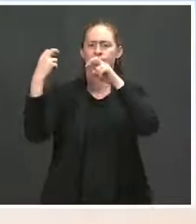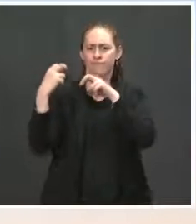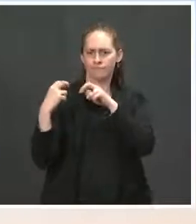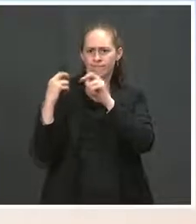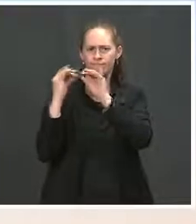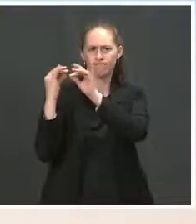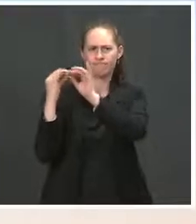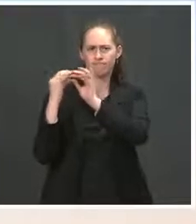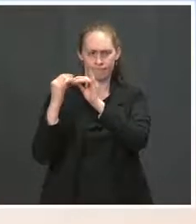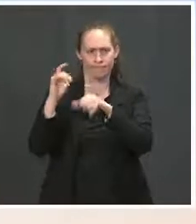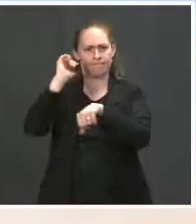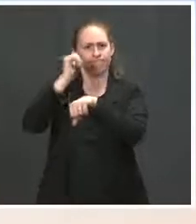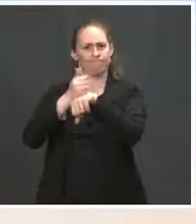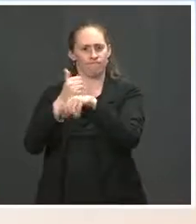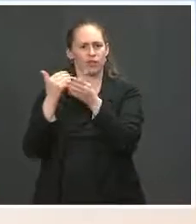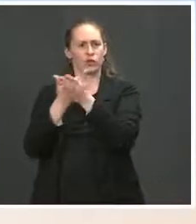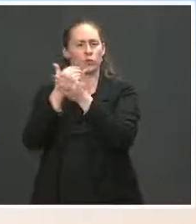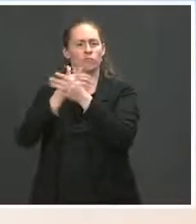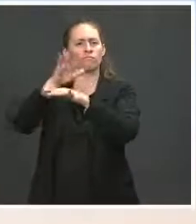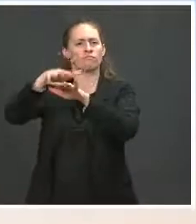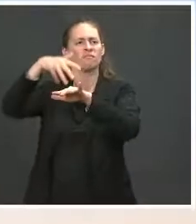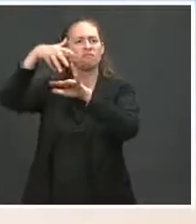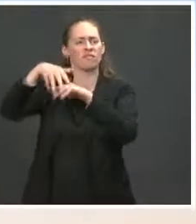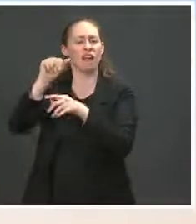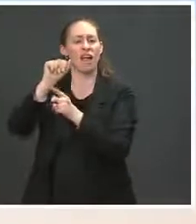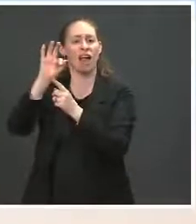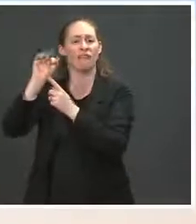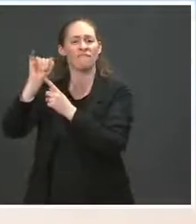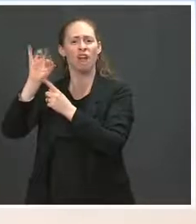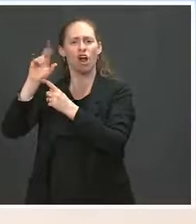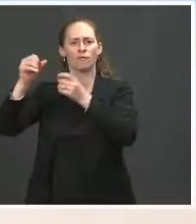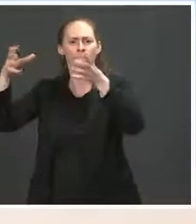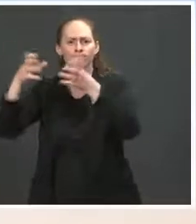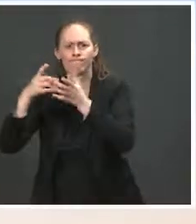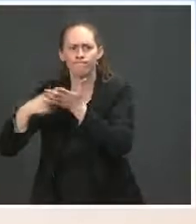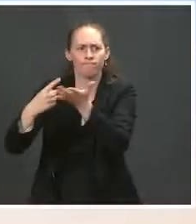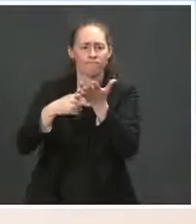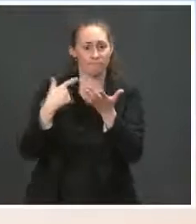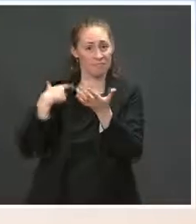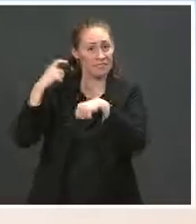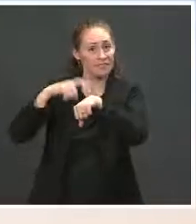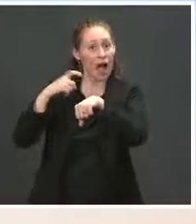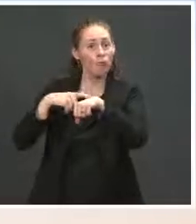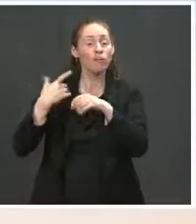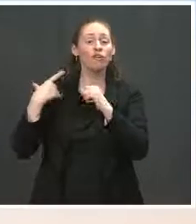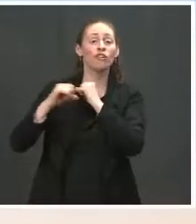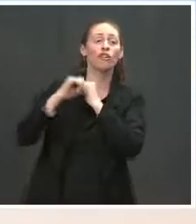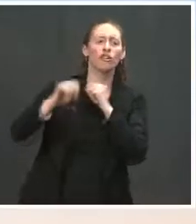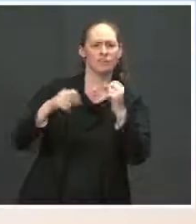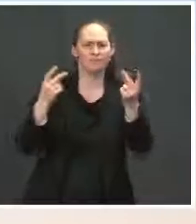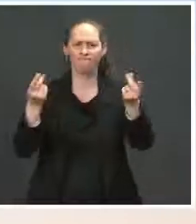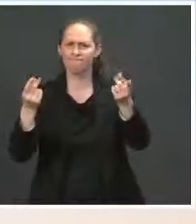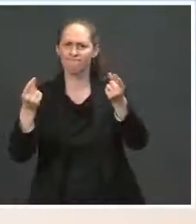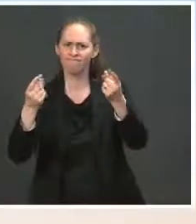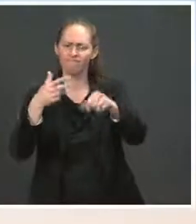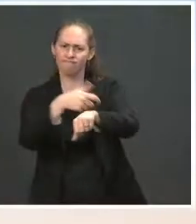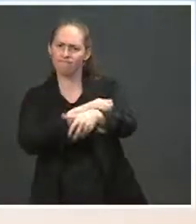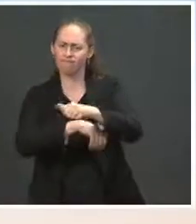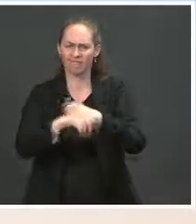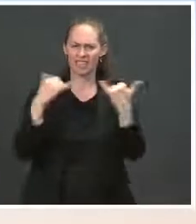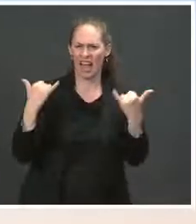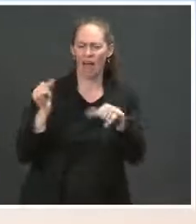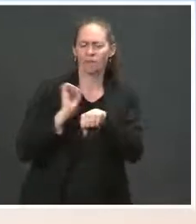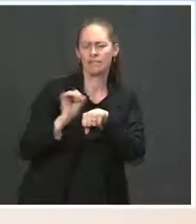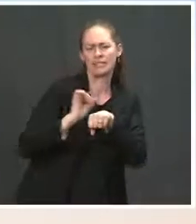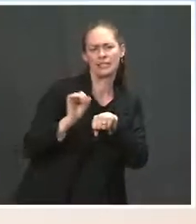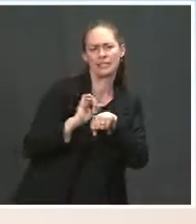We're wasting no time. We have an ambitious agenda, and so I'm ready to roll up my sleeves and get to work across the cabinet